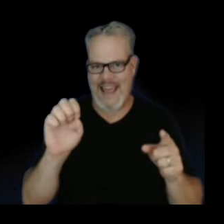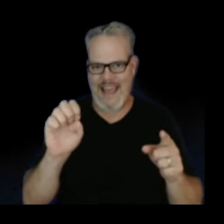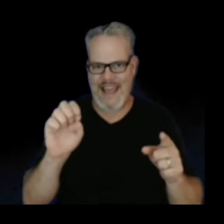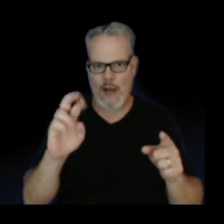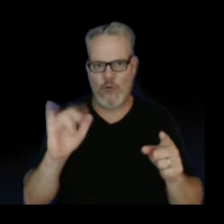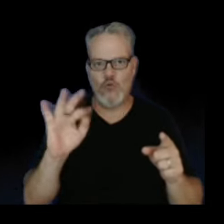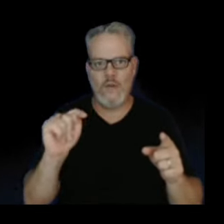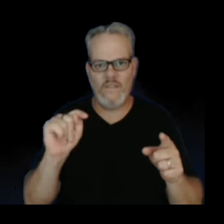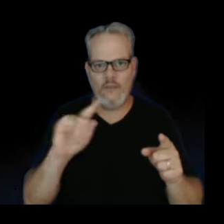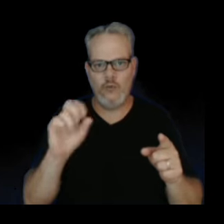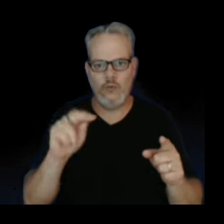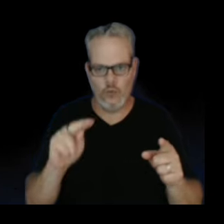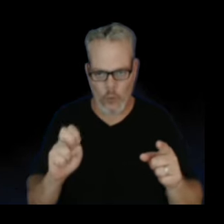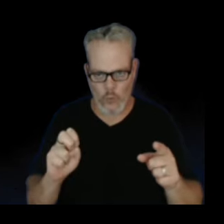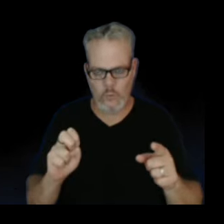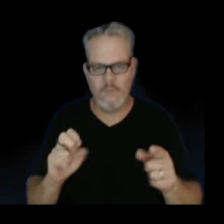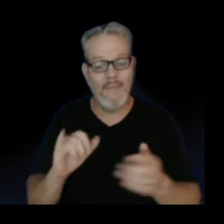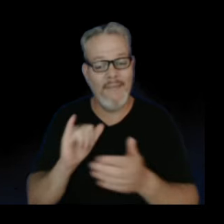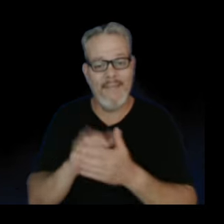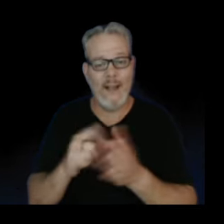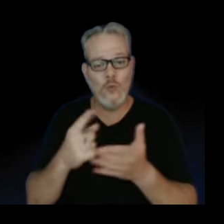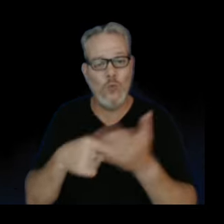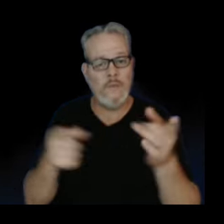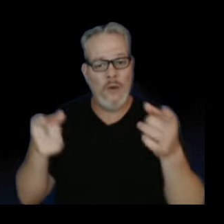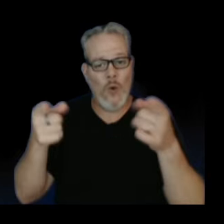That's the story here on Kilauea.